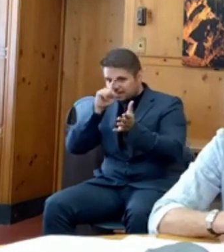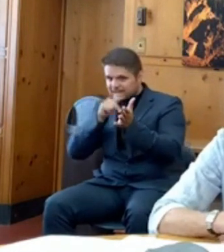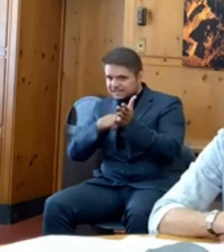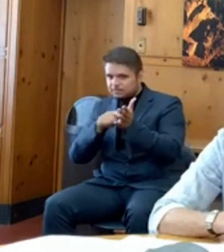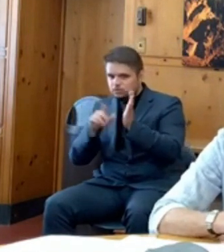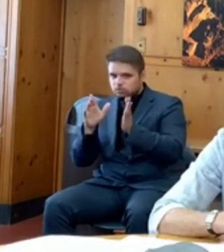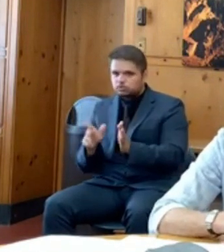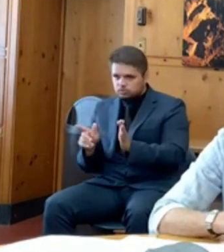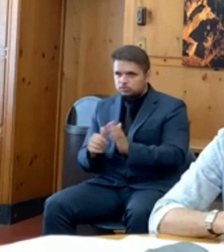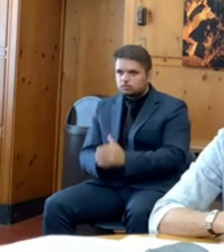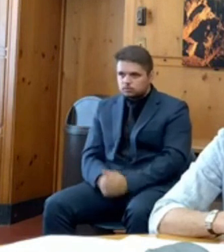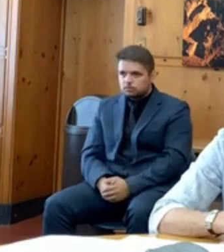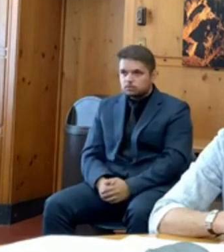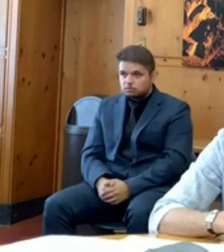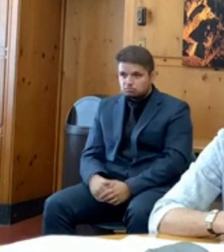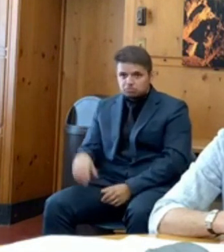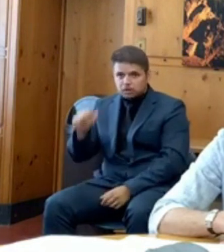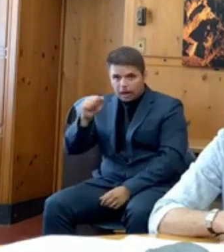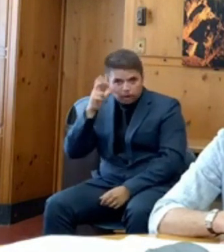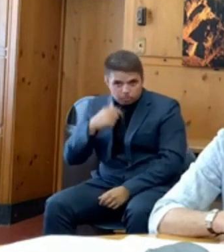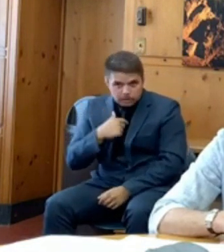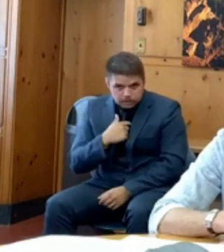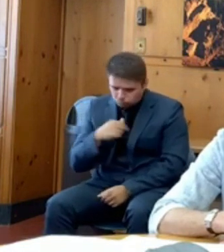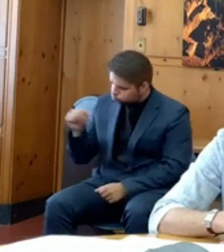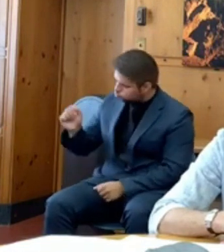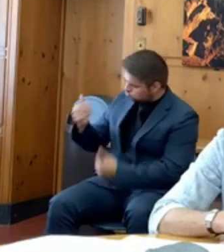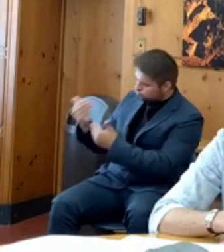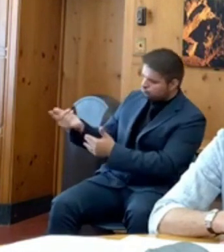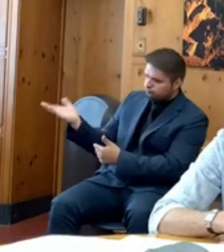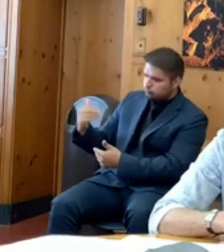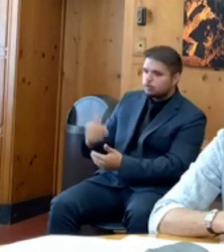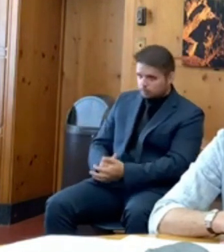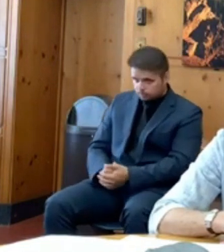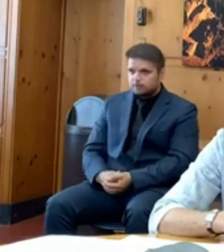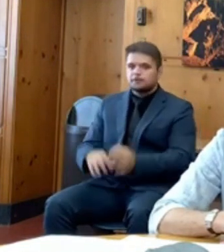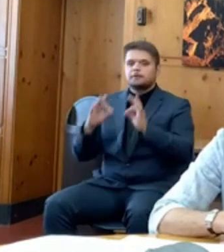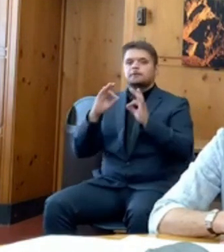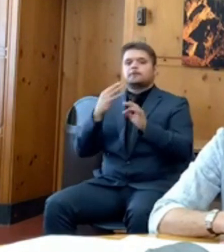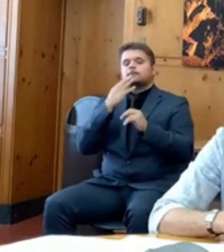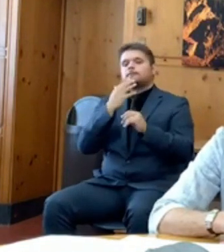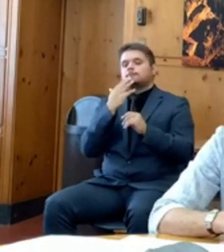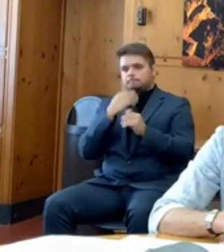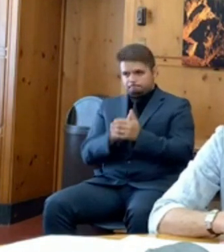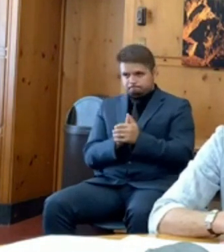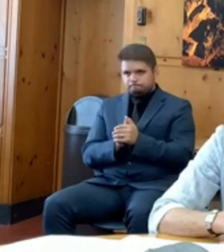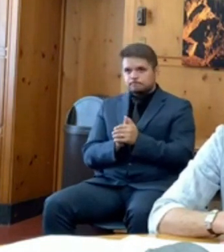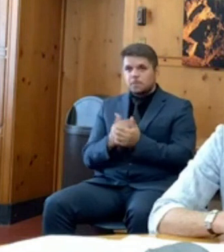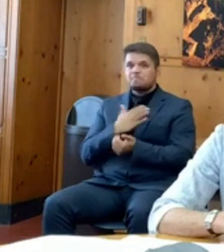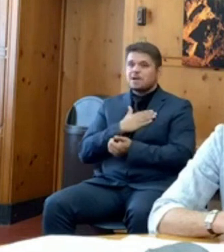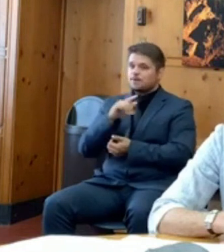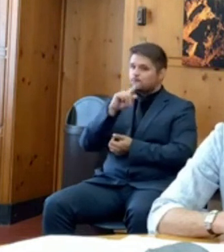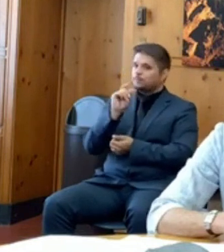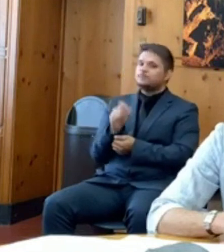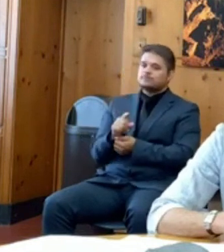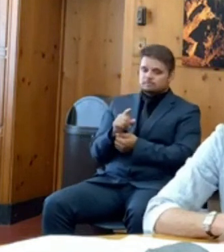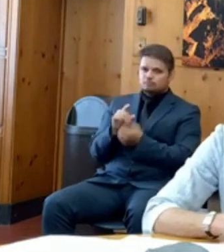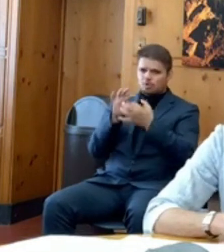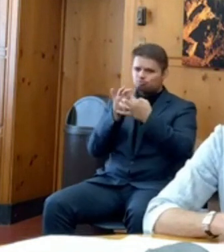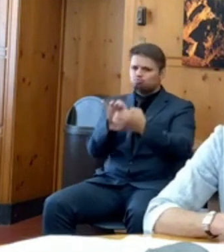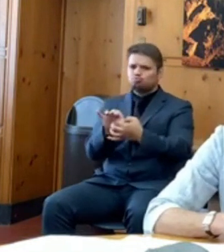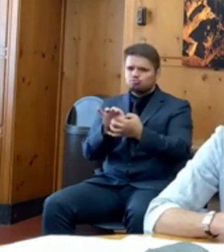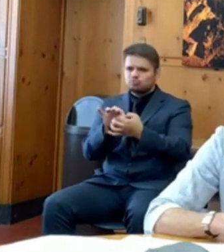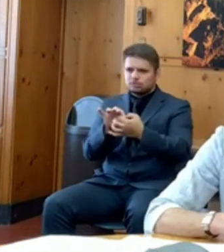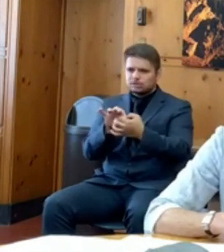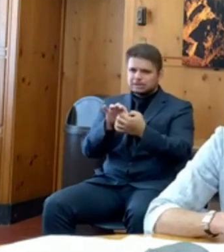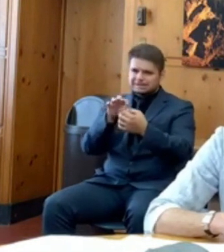Governor, can you hear me? Yes, perfectly. Excellent. Thank you. My question is, like, looking forward to the next biennium when